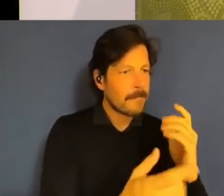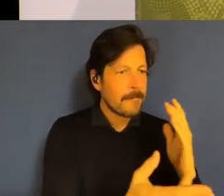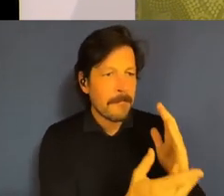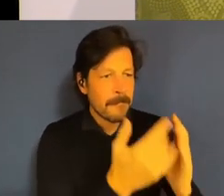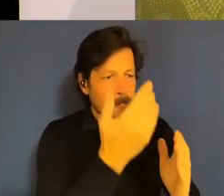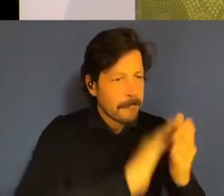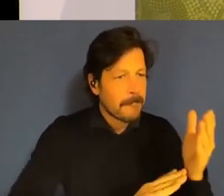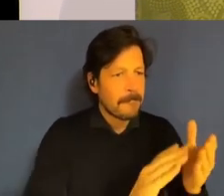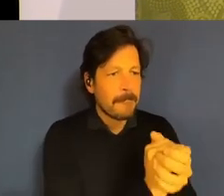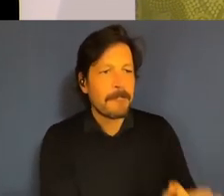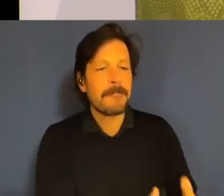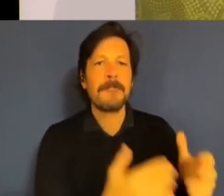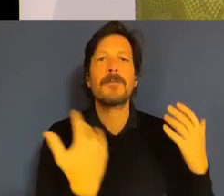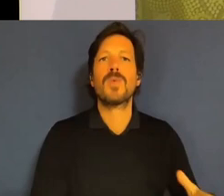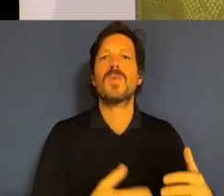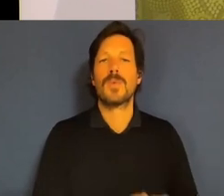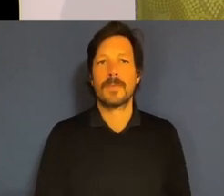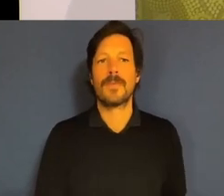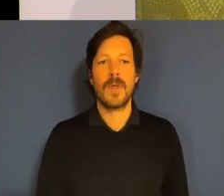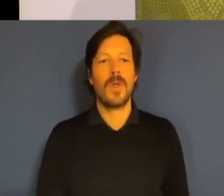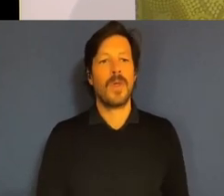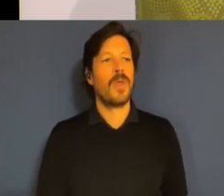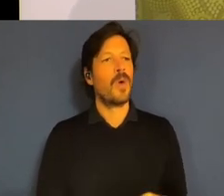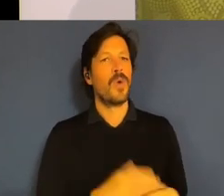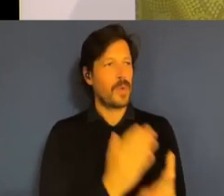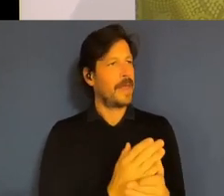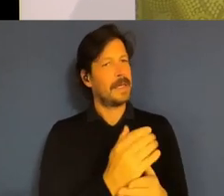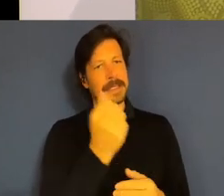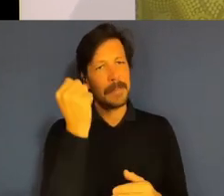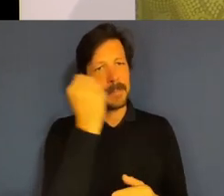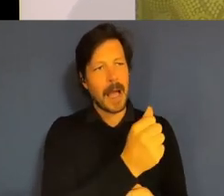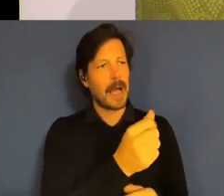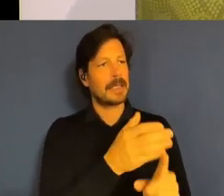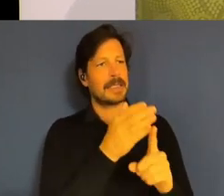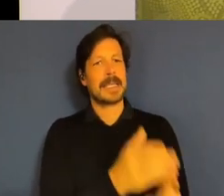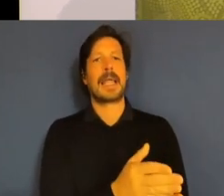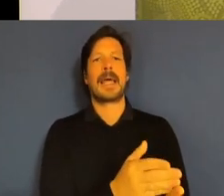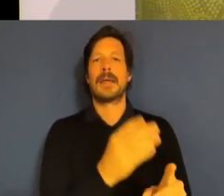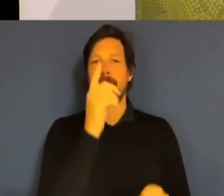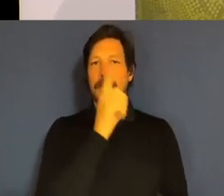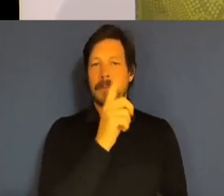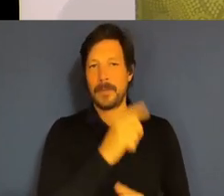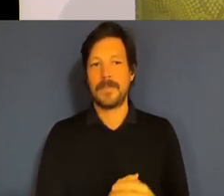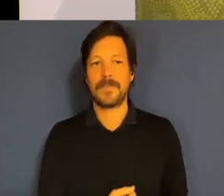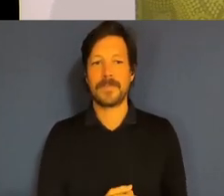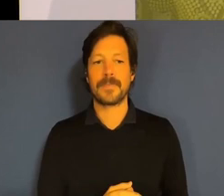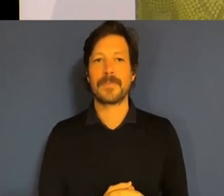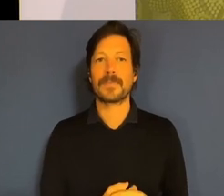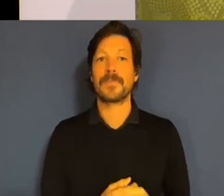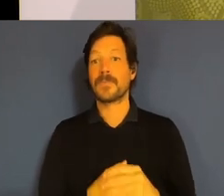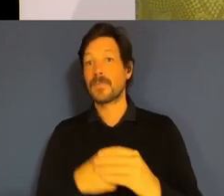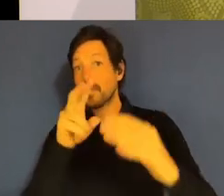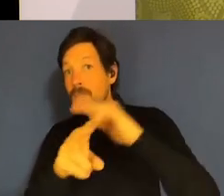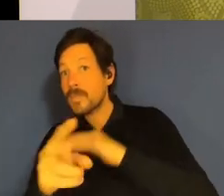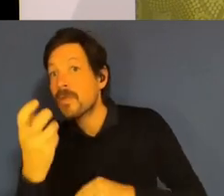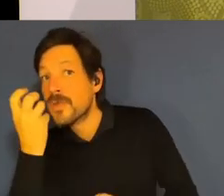in your fields, the smartest, dedicated servants of the public. And when I look ahead, I know the APS has to adapt to the